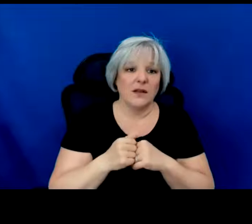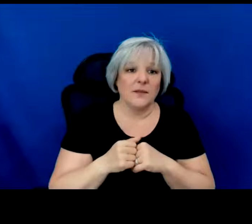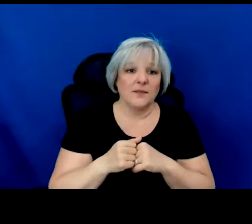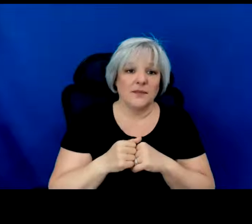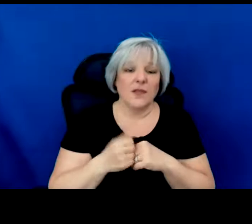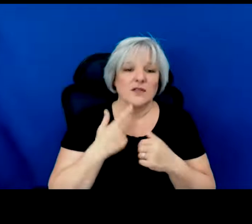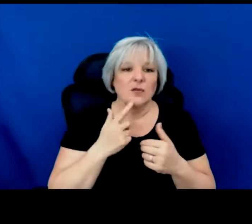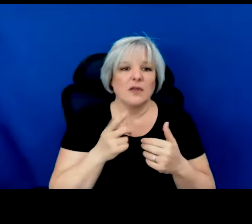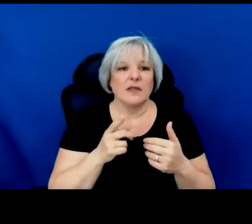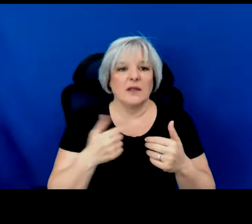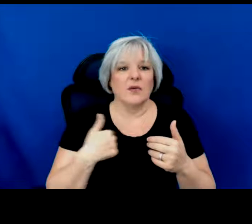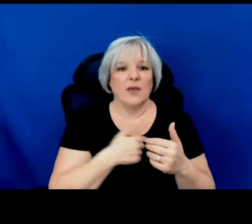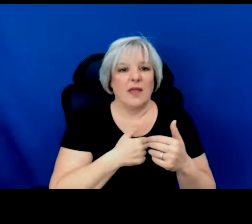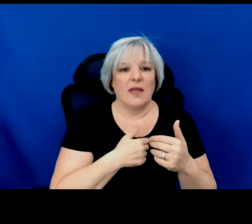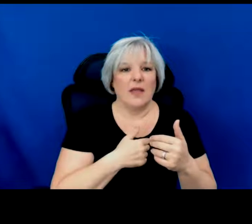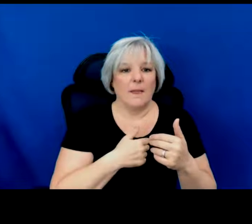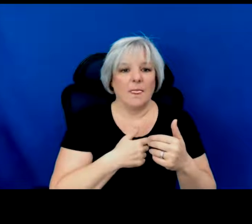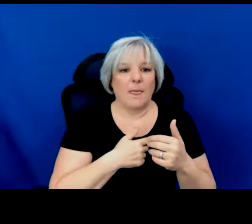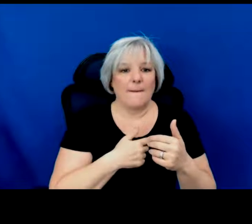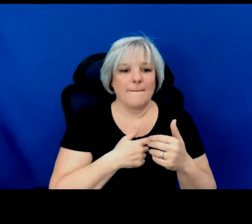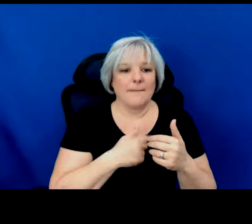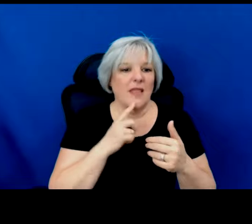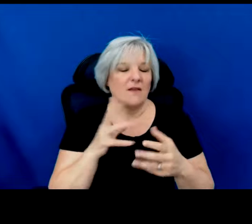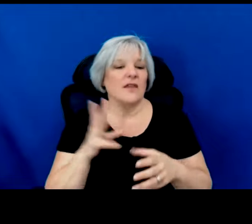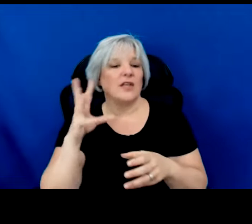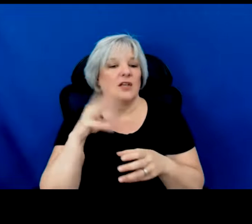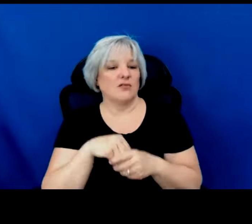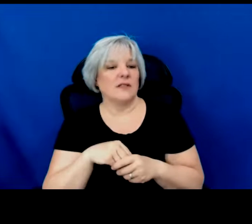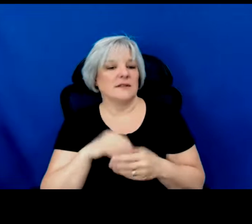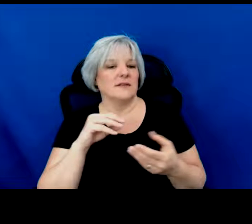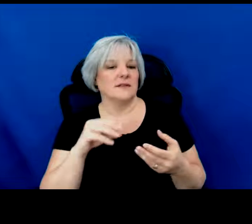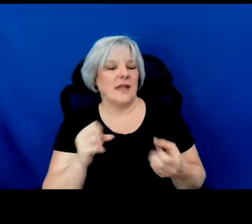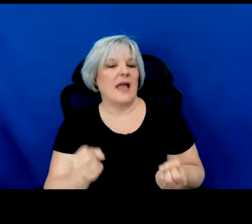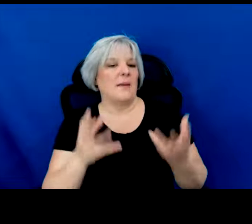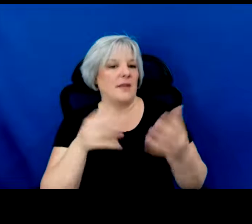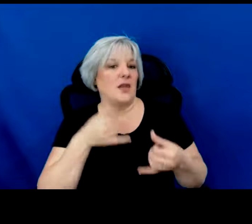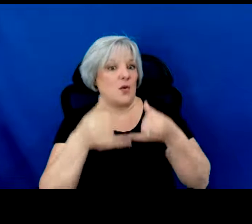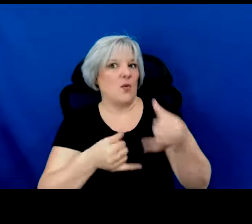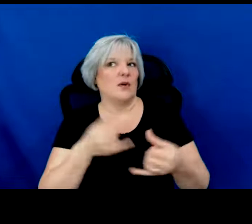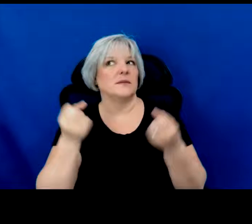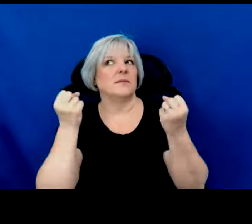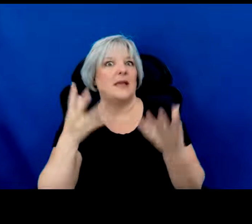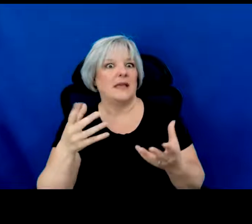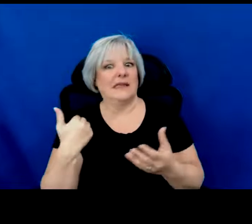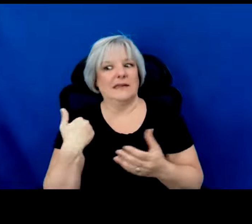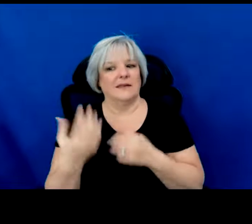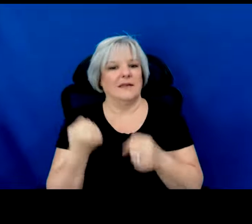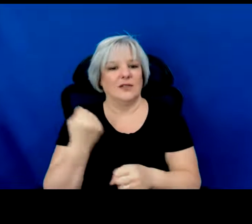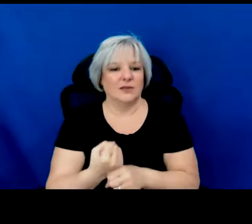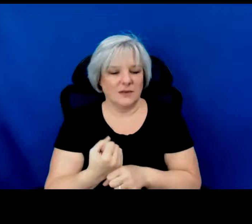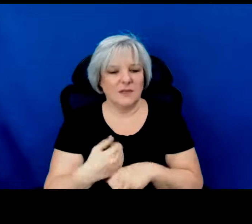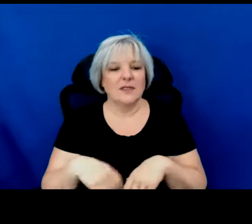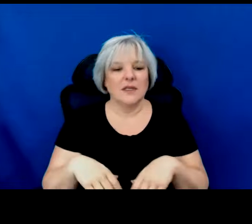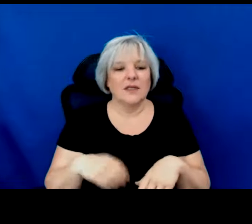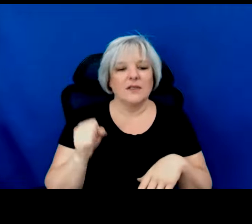increased the number of awards in that region dramatically in the last couple of years. So I know the same thing will